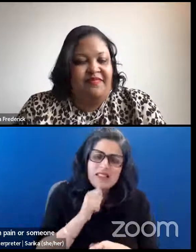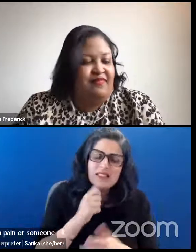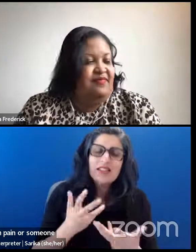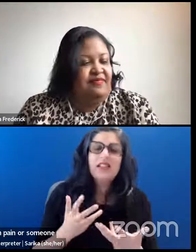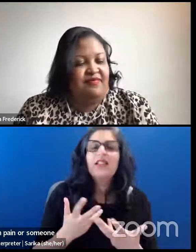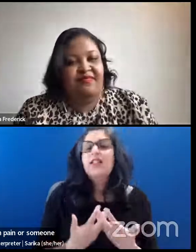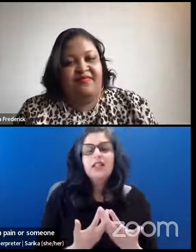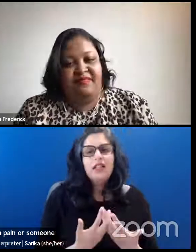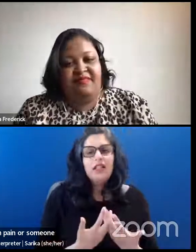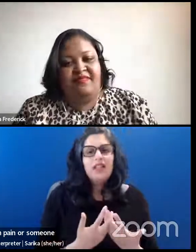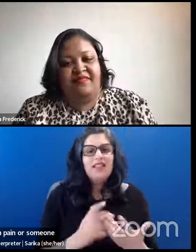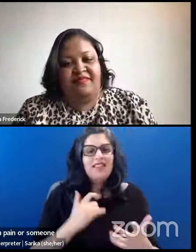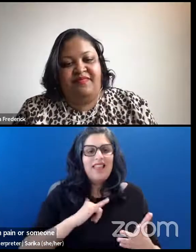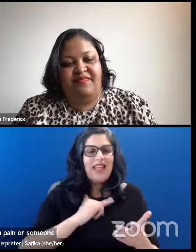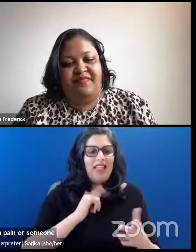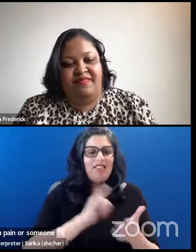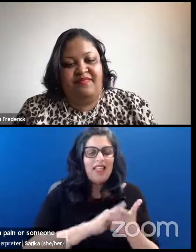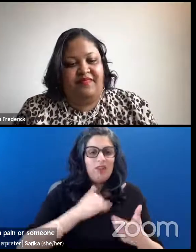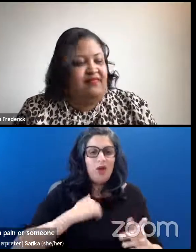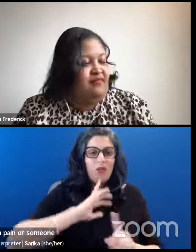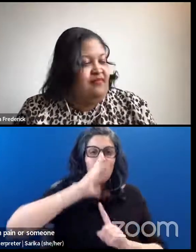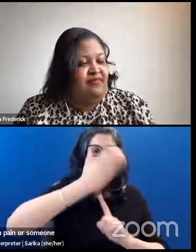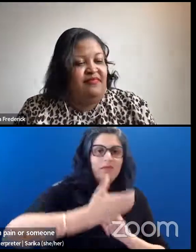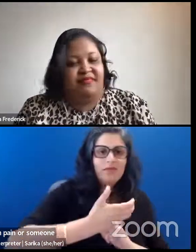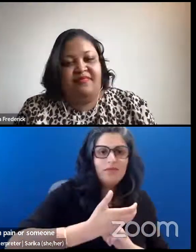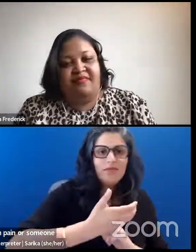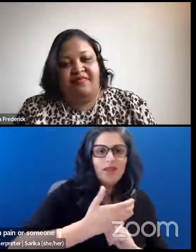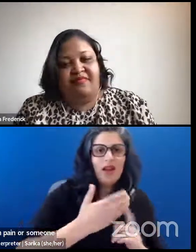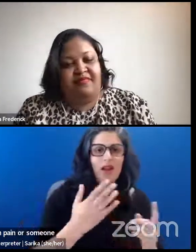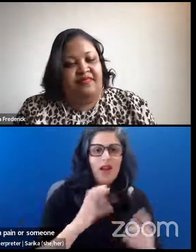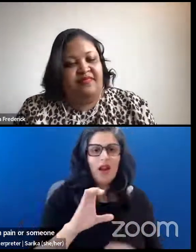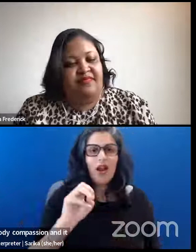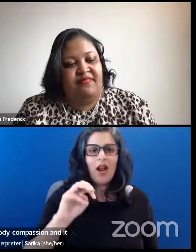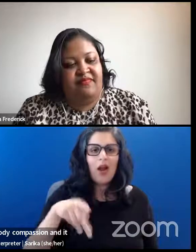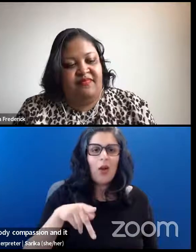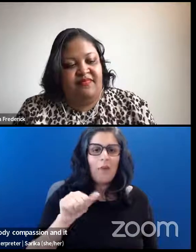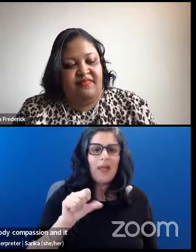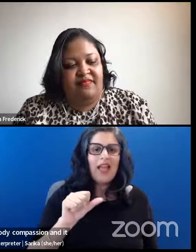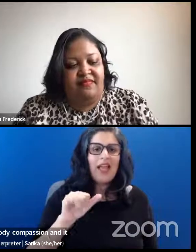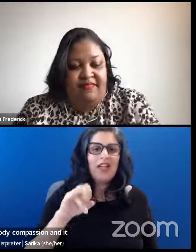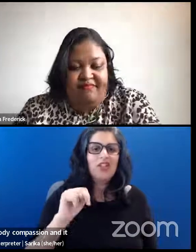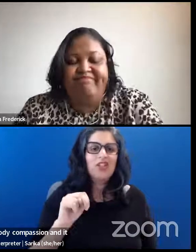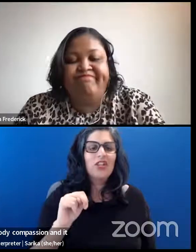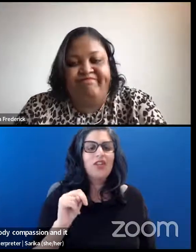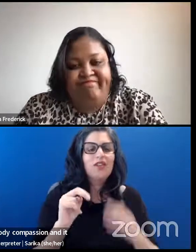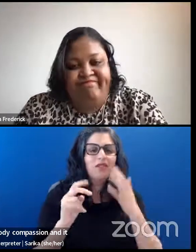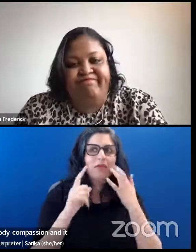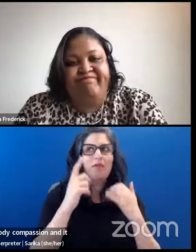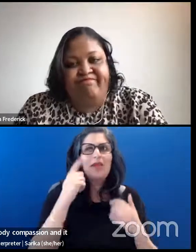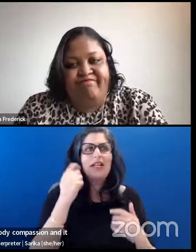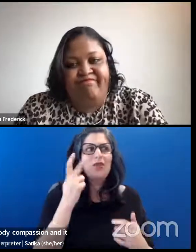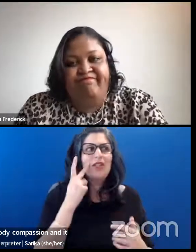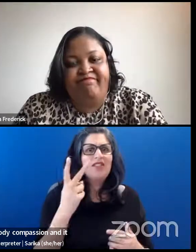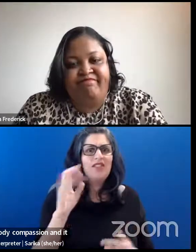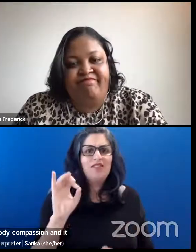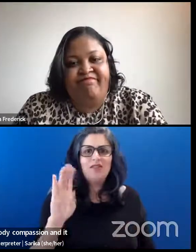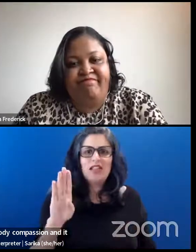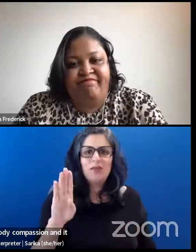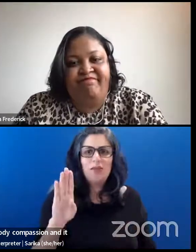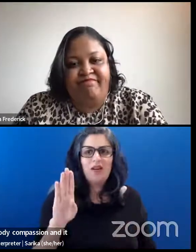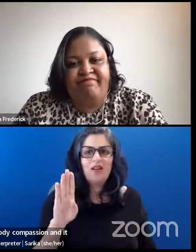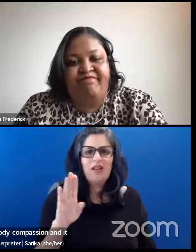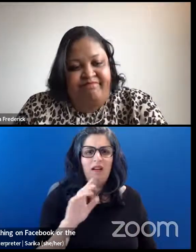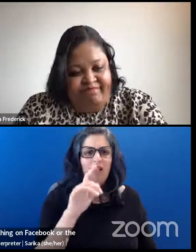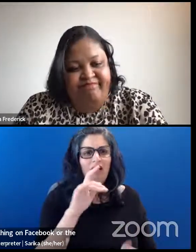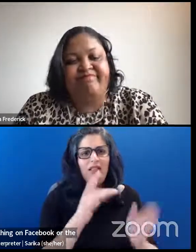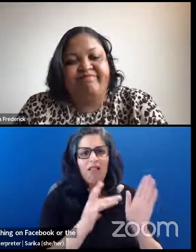doesn't come because we like something on Facebook, or because, you know, the C-suite issues, you know, an edict about DEI. It doesn't come because